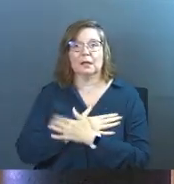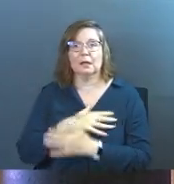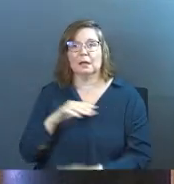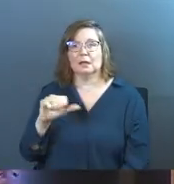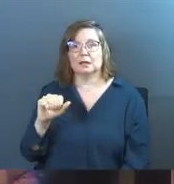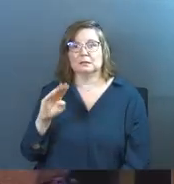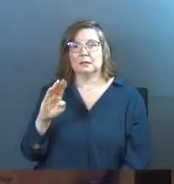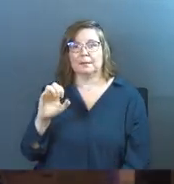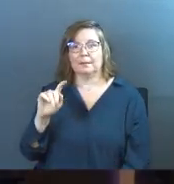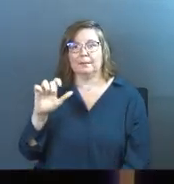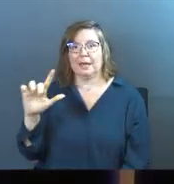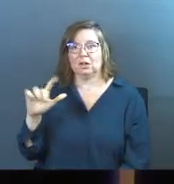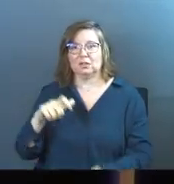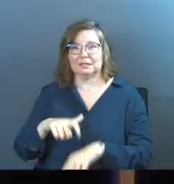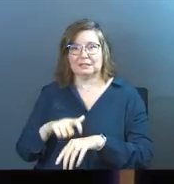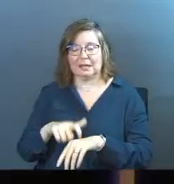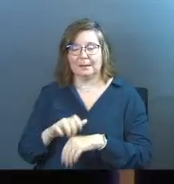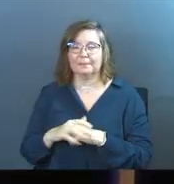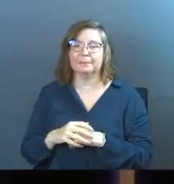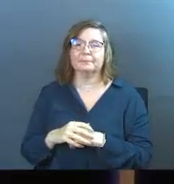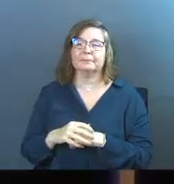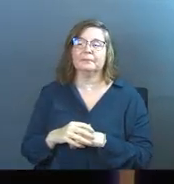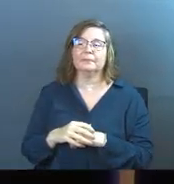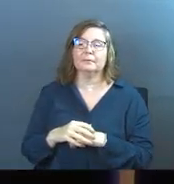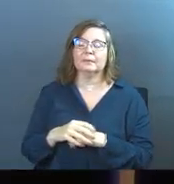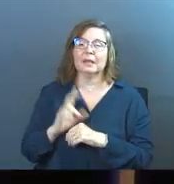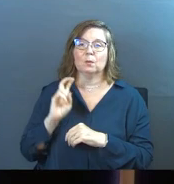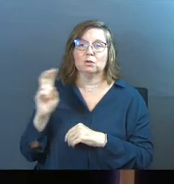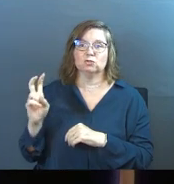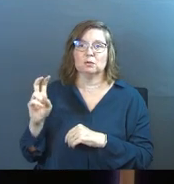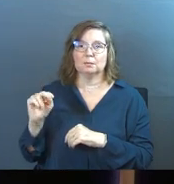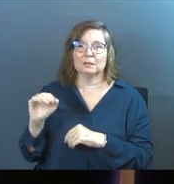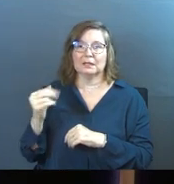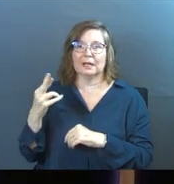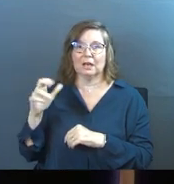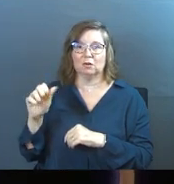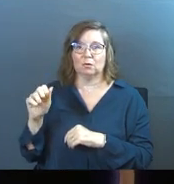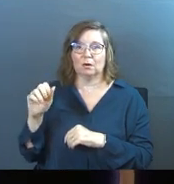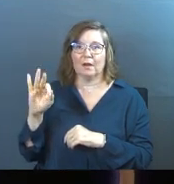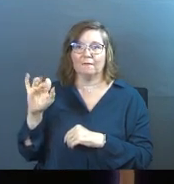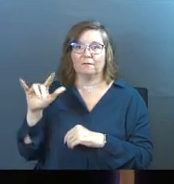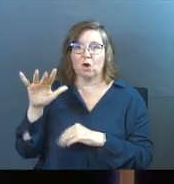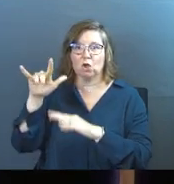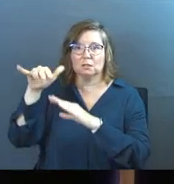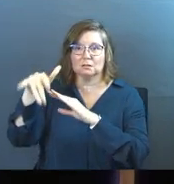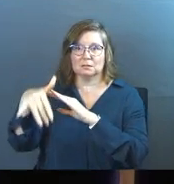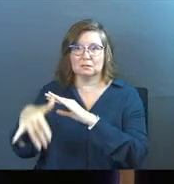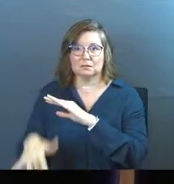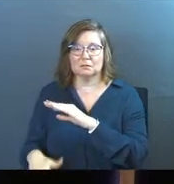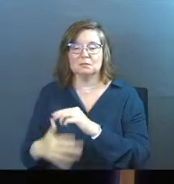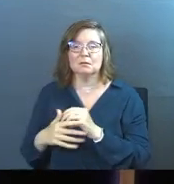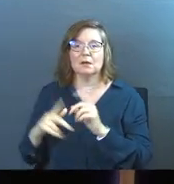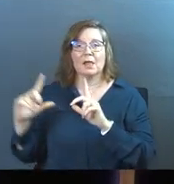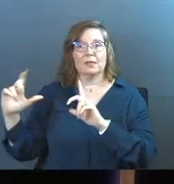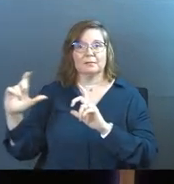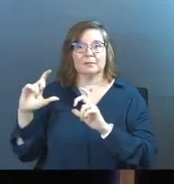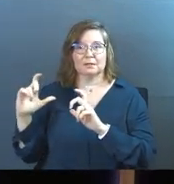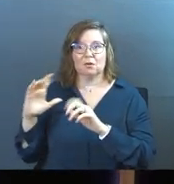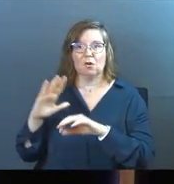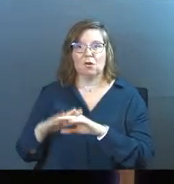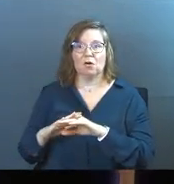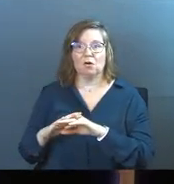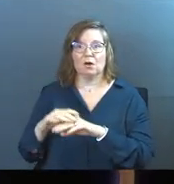time this summer. Dave and Heather, wonderful people. They took a trip to Niagara Falls and they posted some pictures from their trip to Niagara